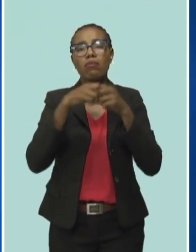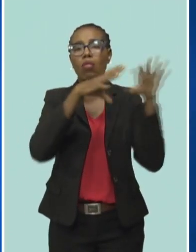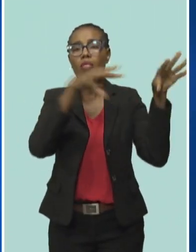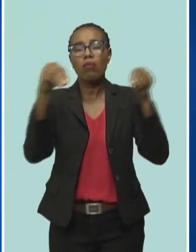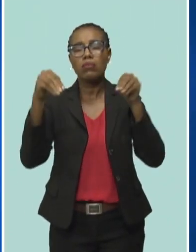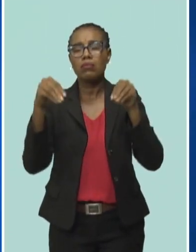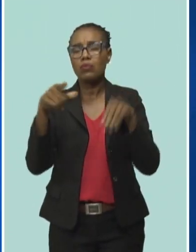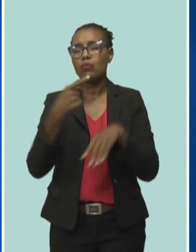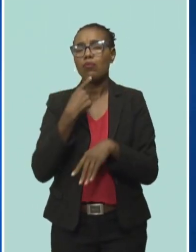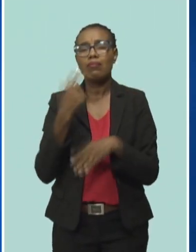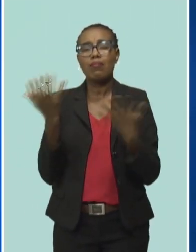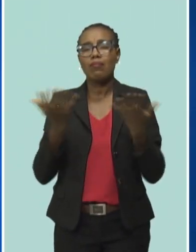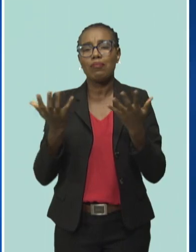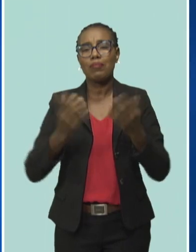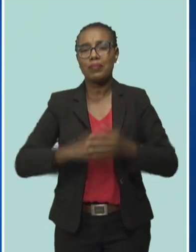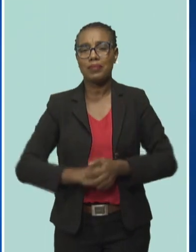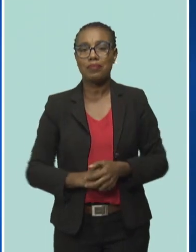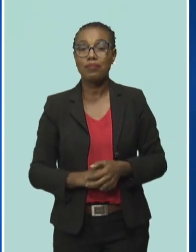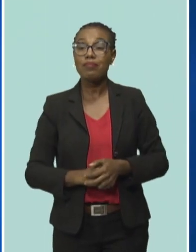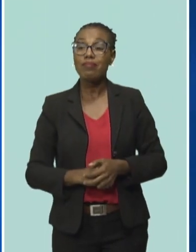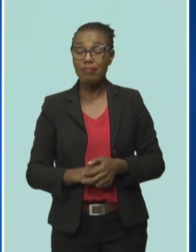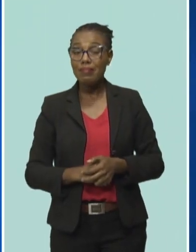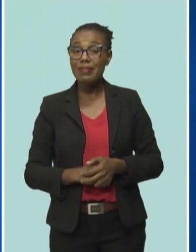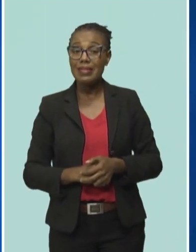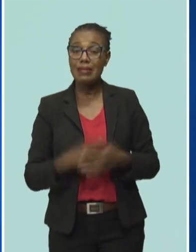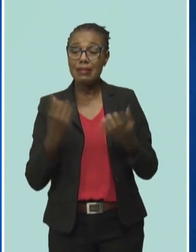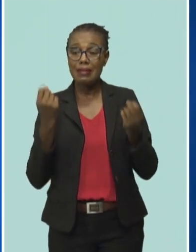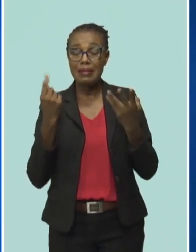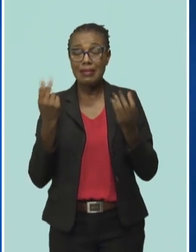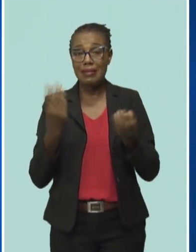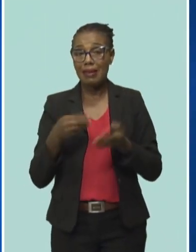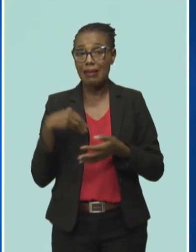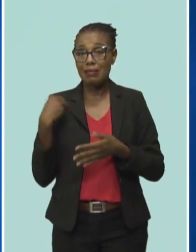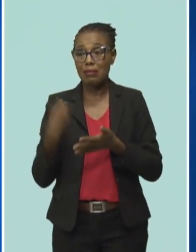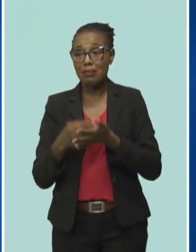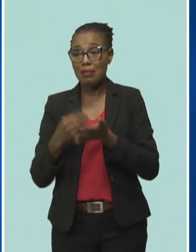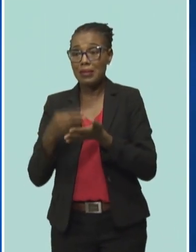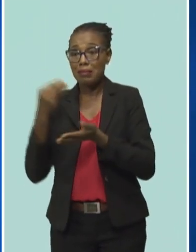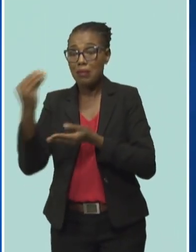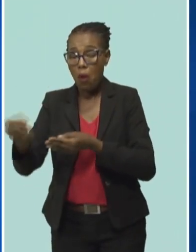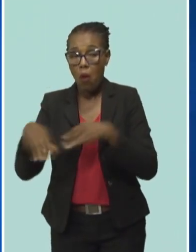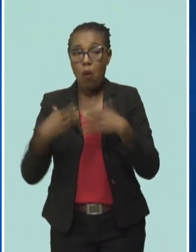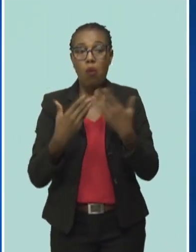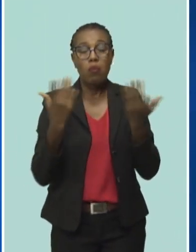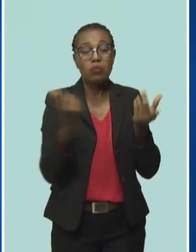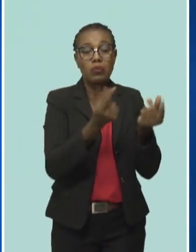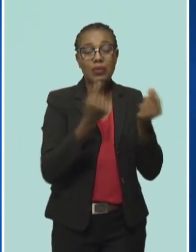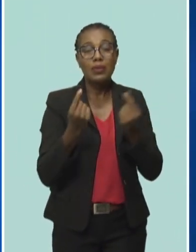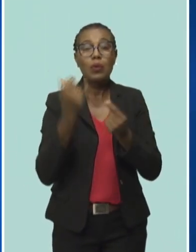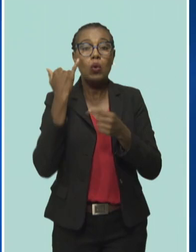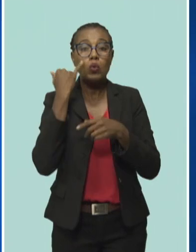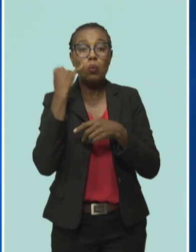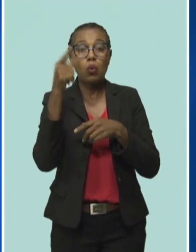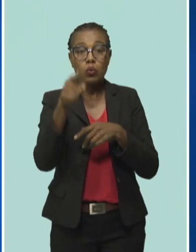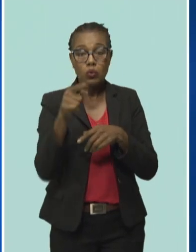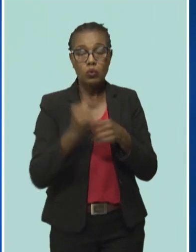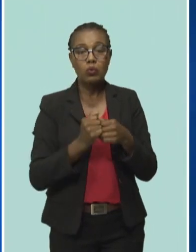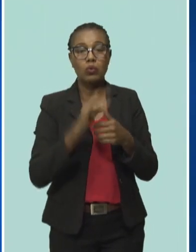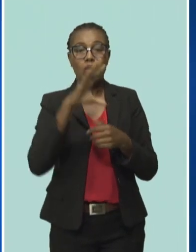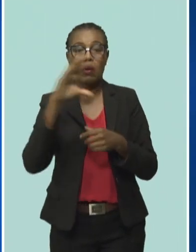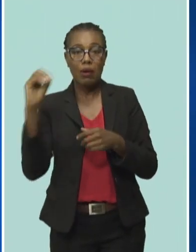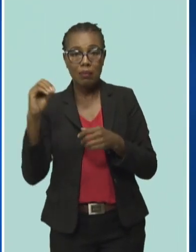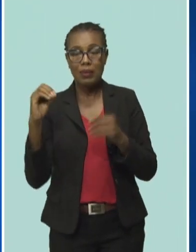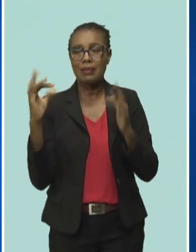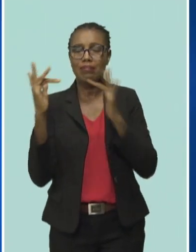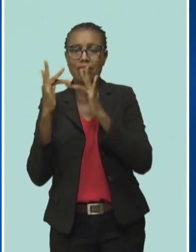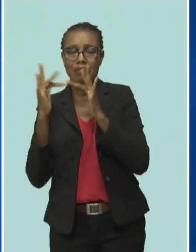Well, from a compensation standpoint, persons can contact the company with any challenges or issues that